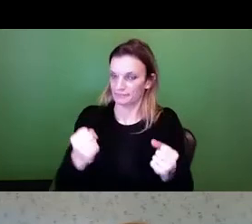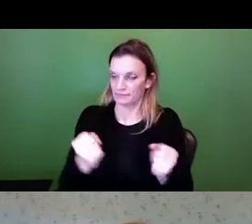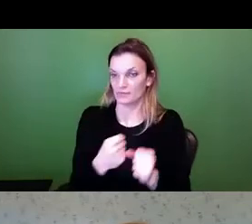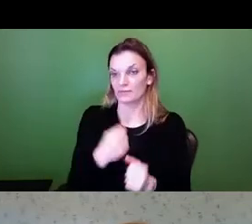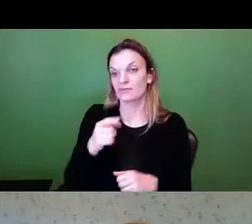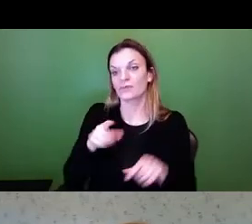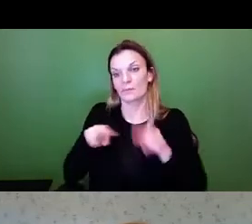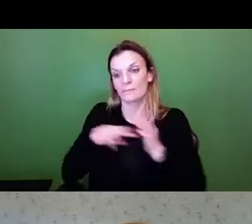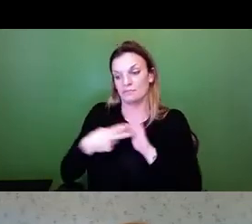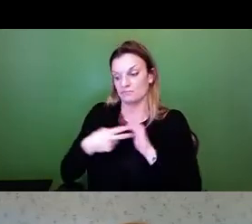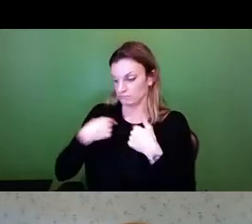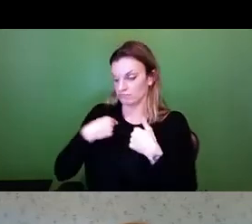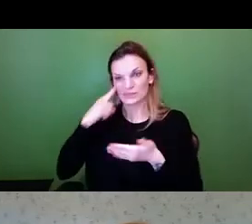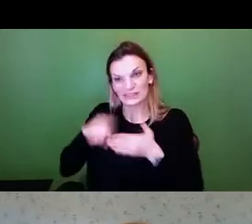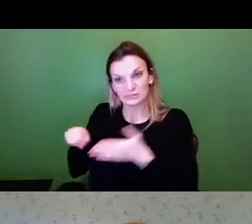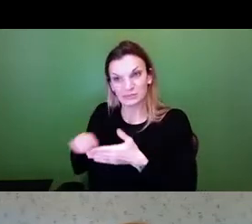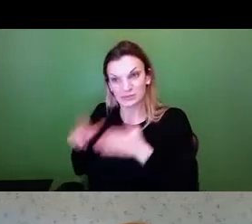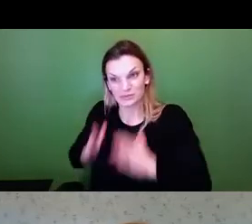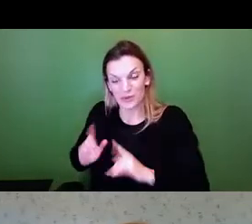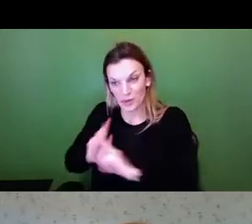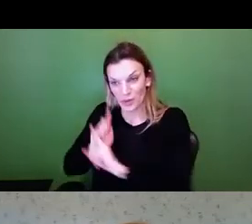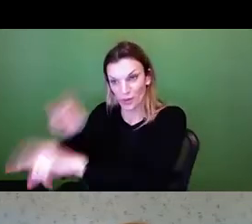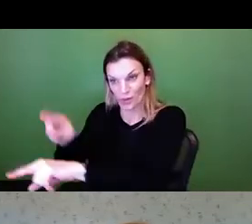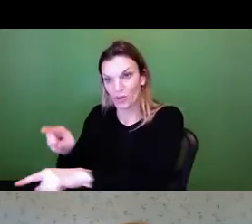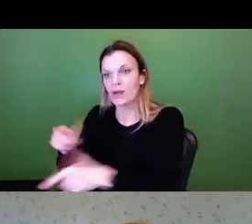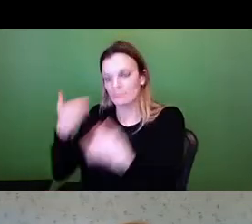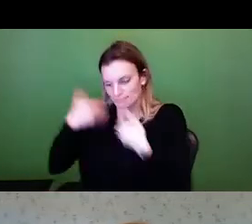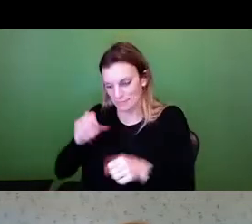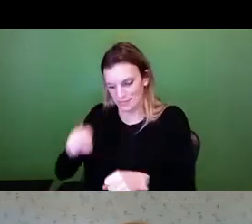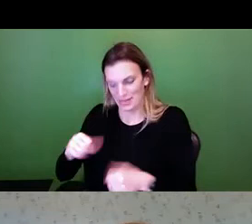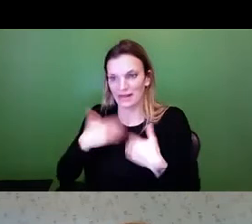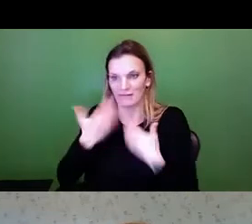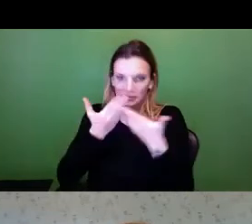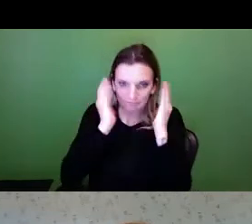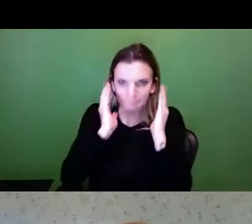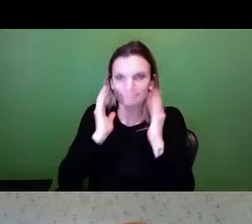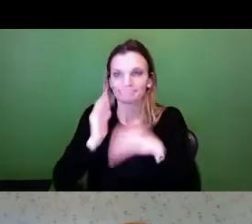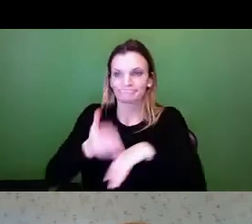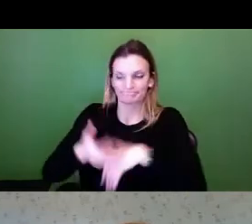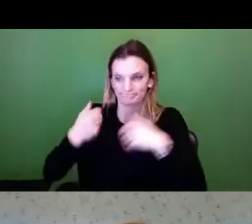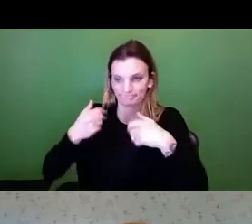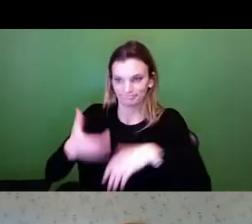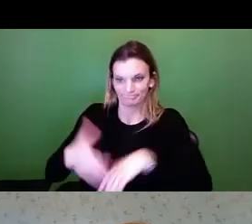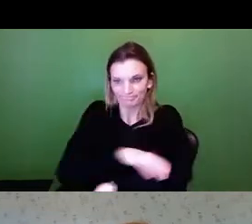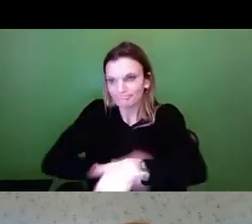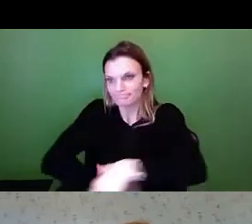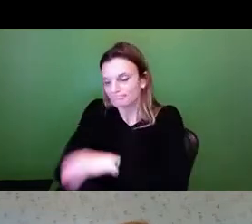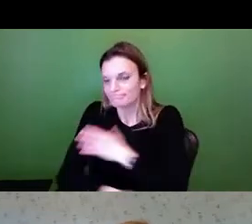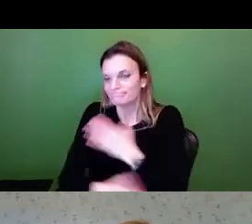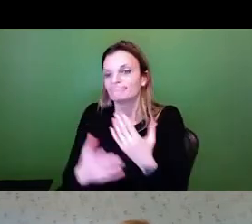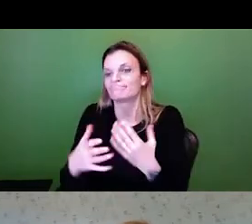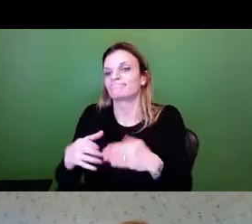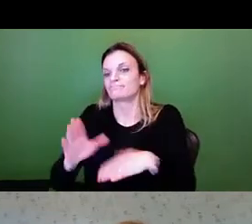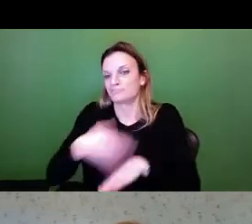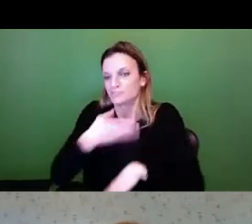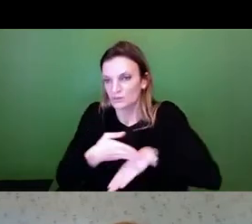respiratory. They may need to wear suits, boots, gloves for their health,